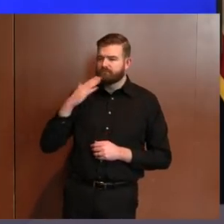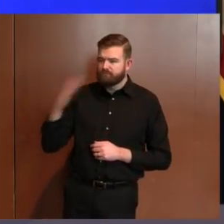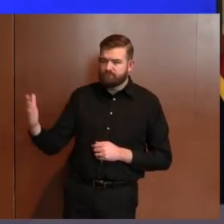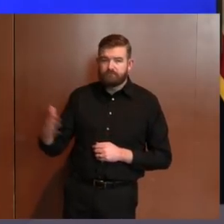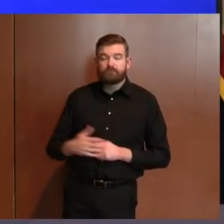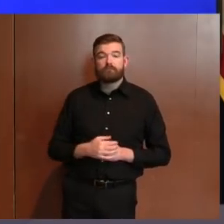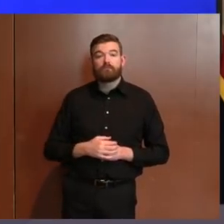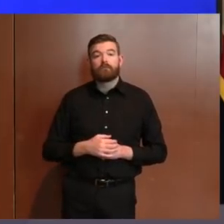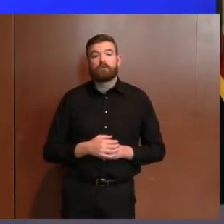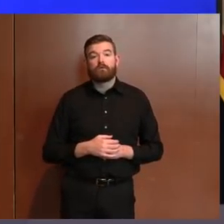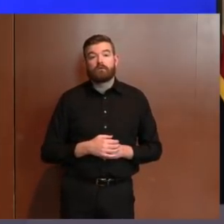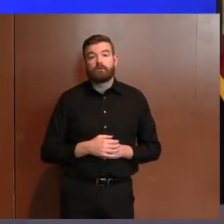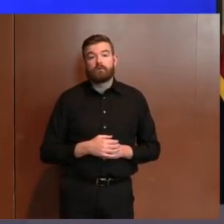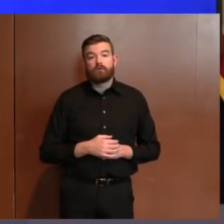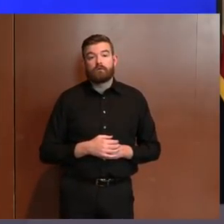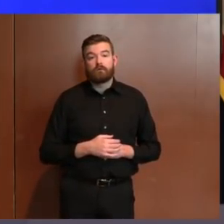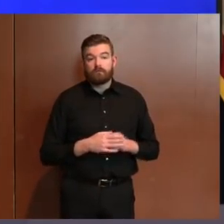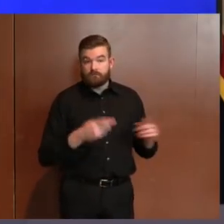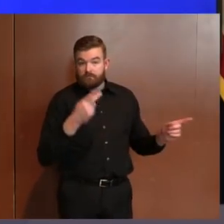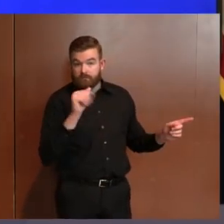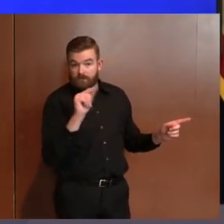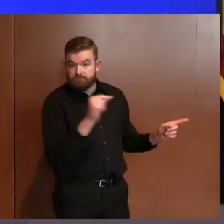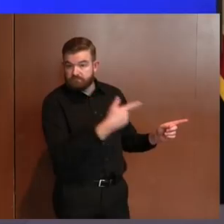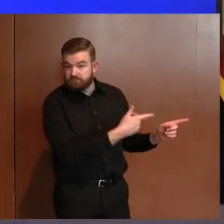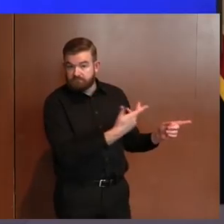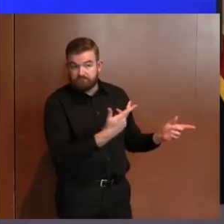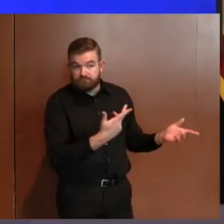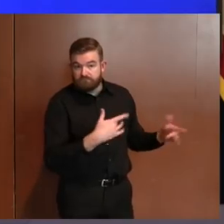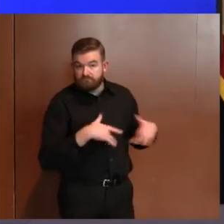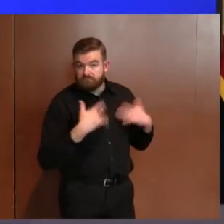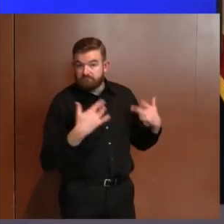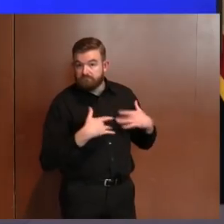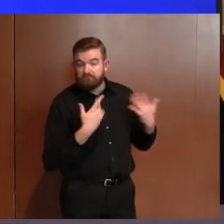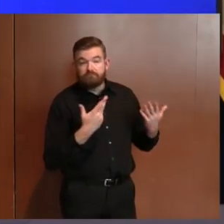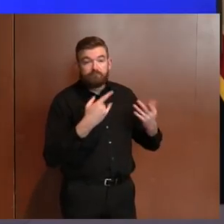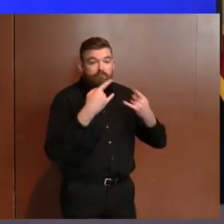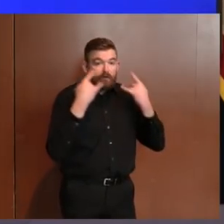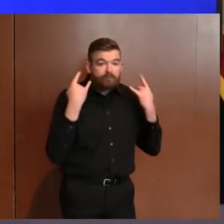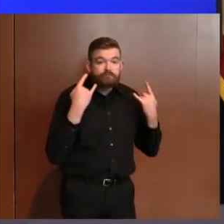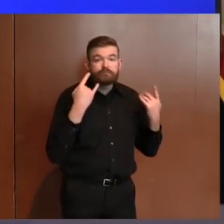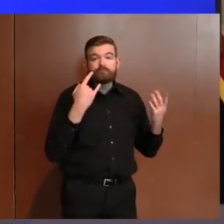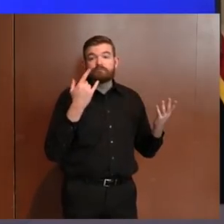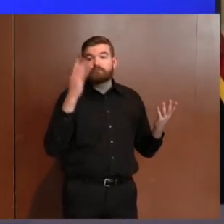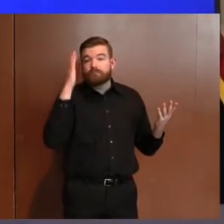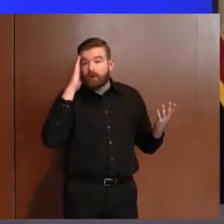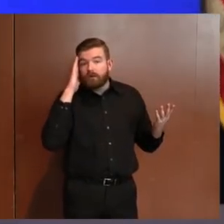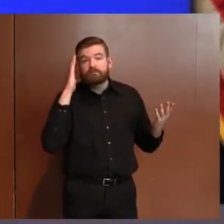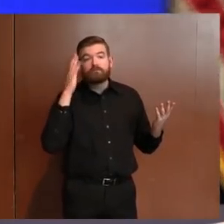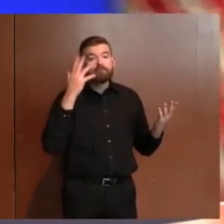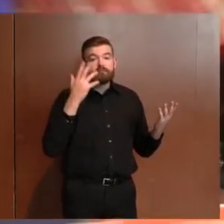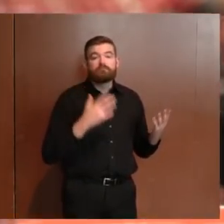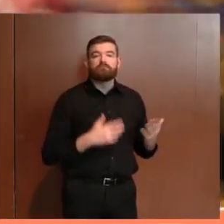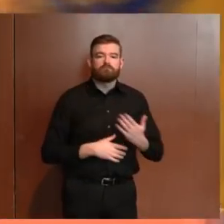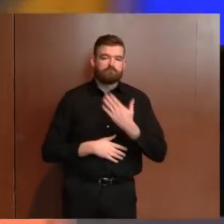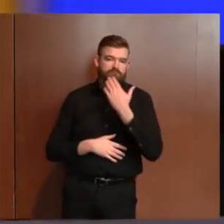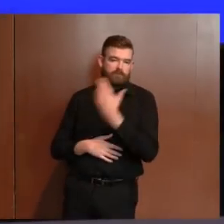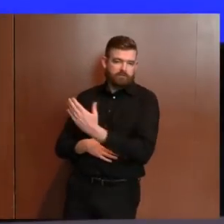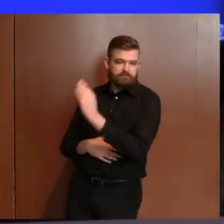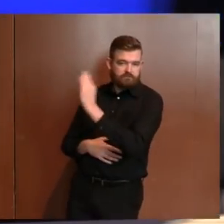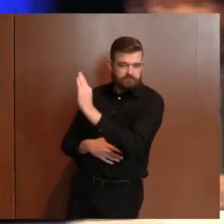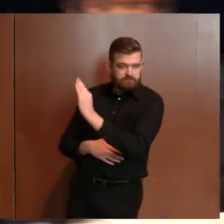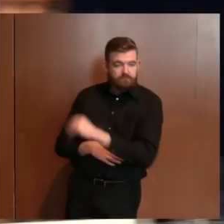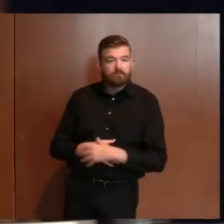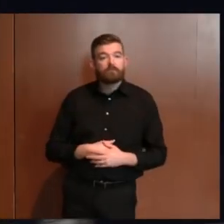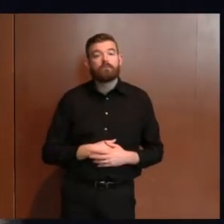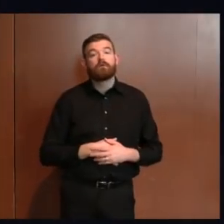anything Pat on the compliance, PPE, bed construction or other topics? Just thank you Governor. Just one correction.